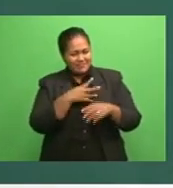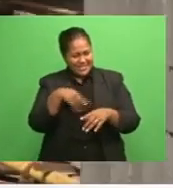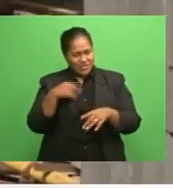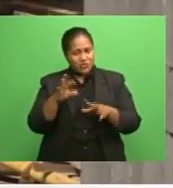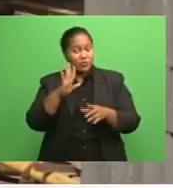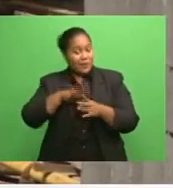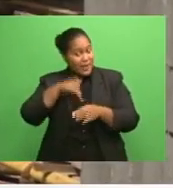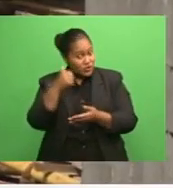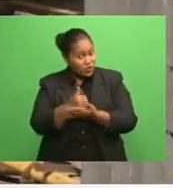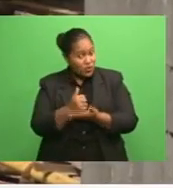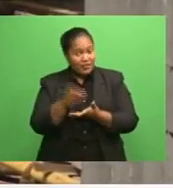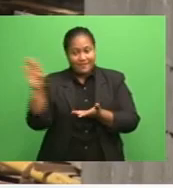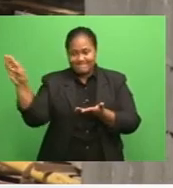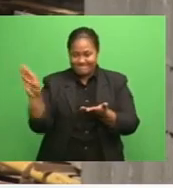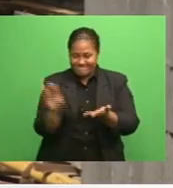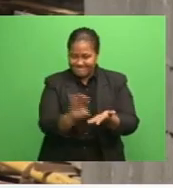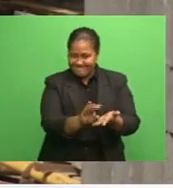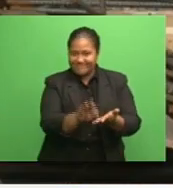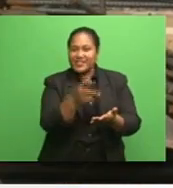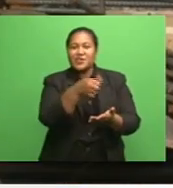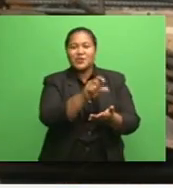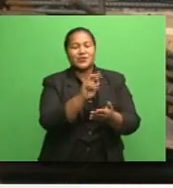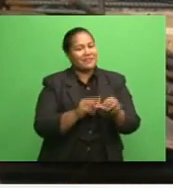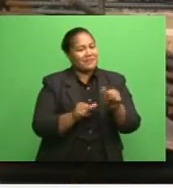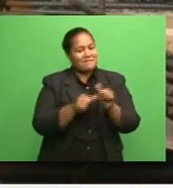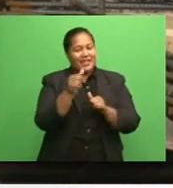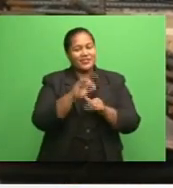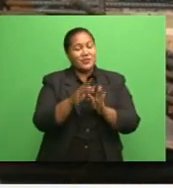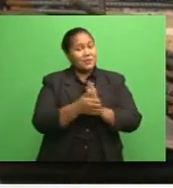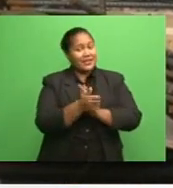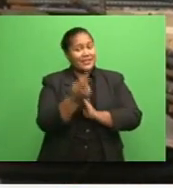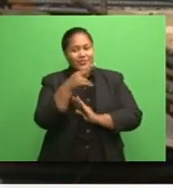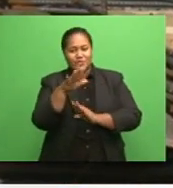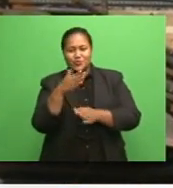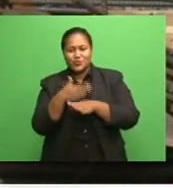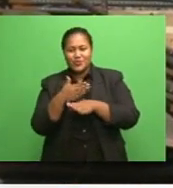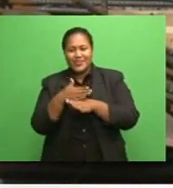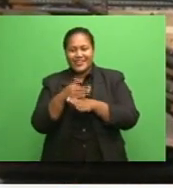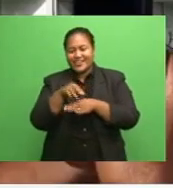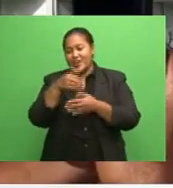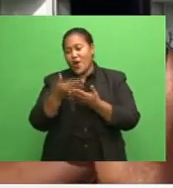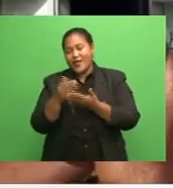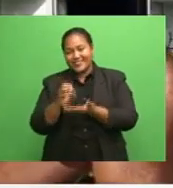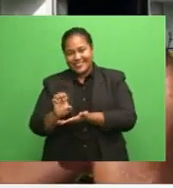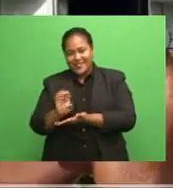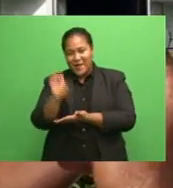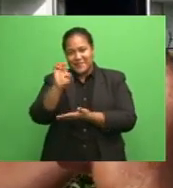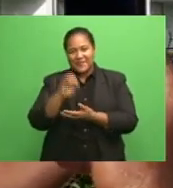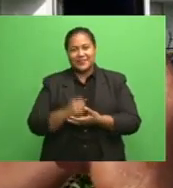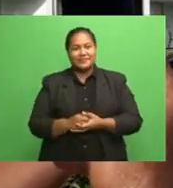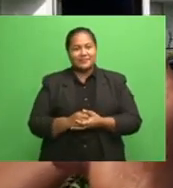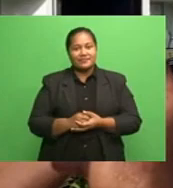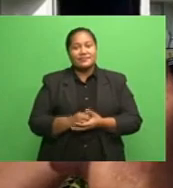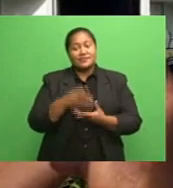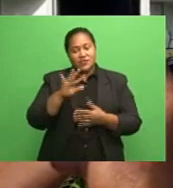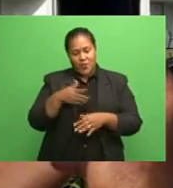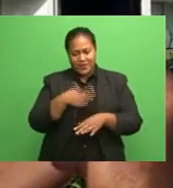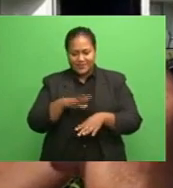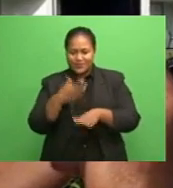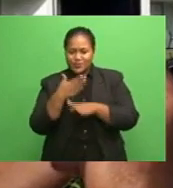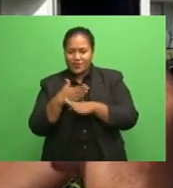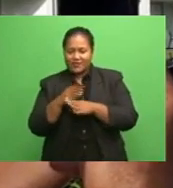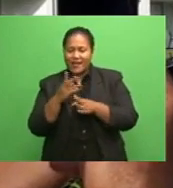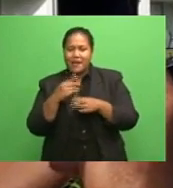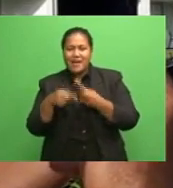ensure funds allocated are used to the best of their ability towards stimulating the economy. As we talk about things that can be